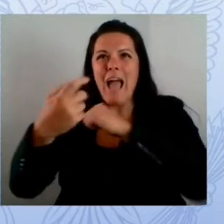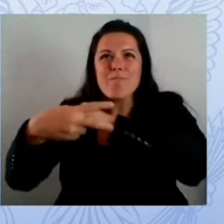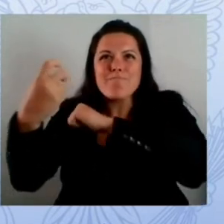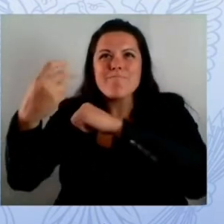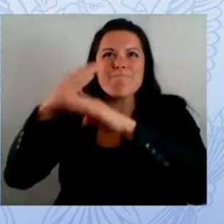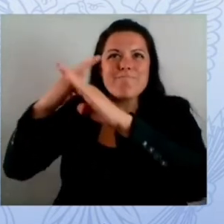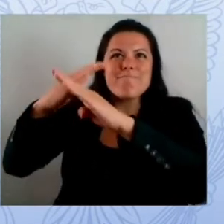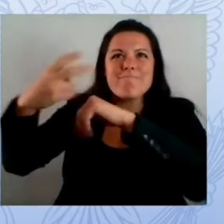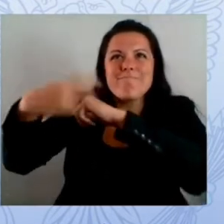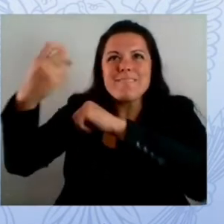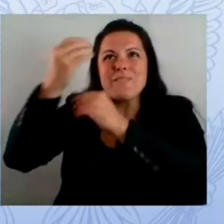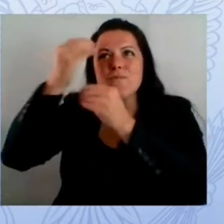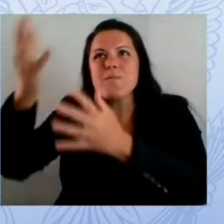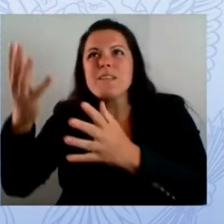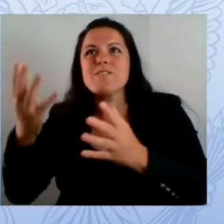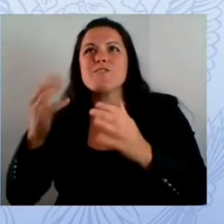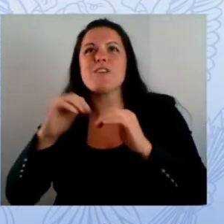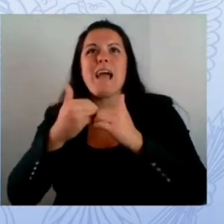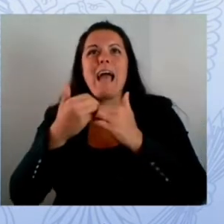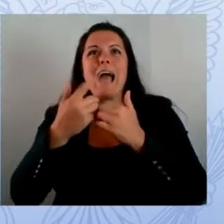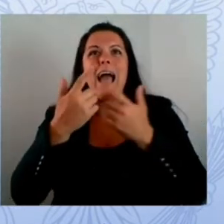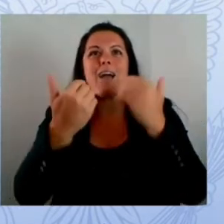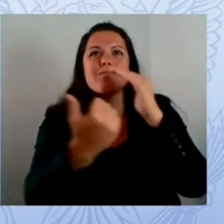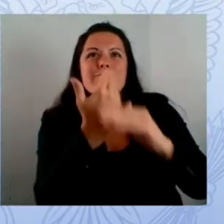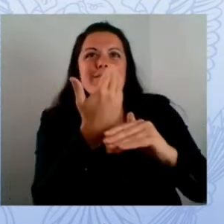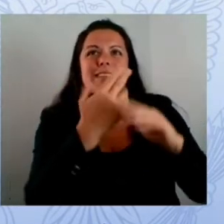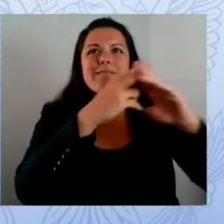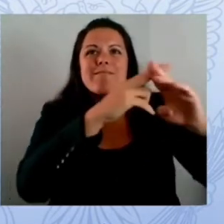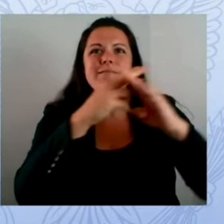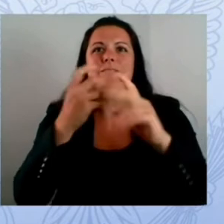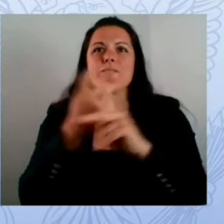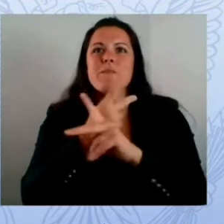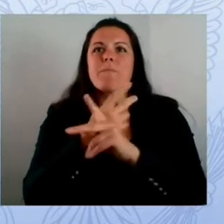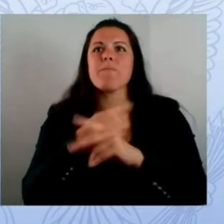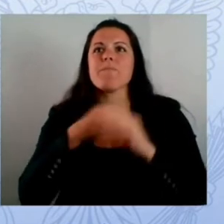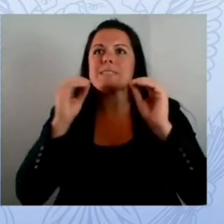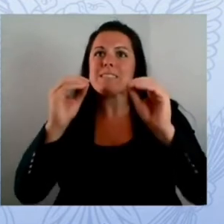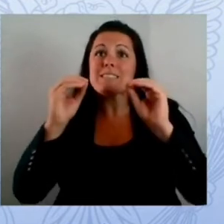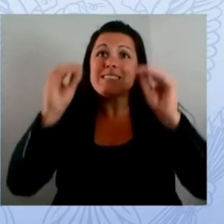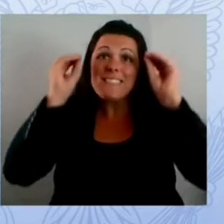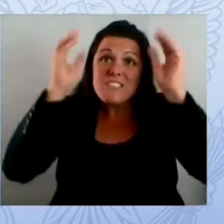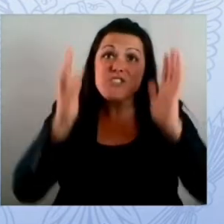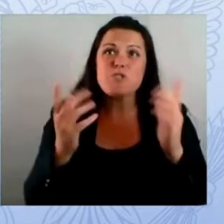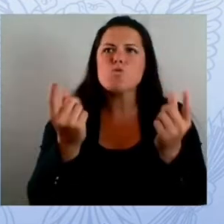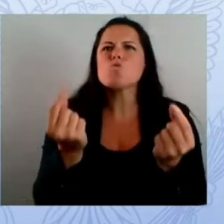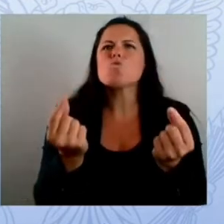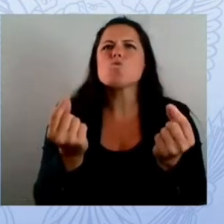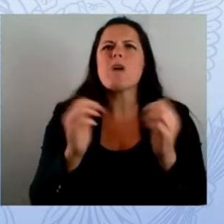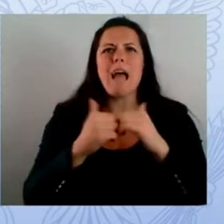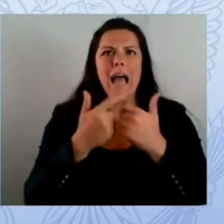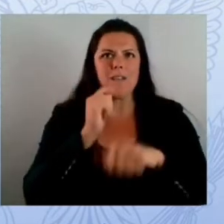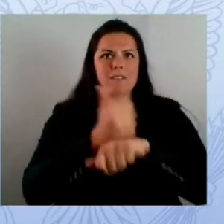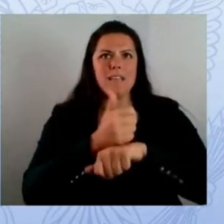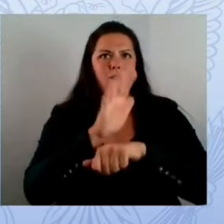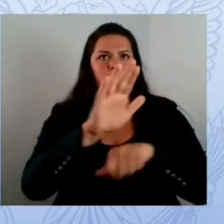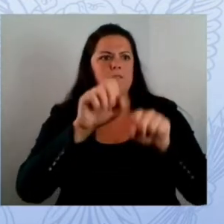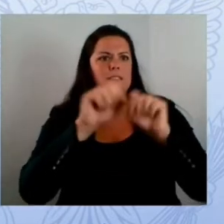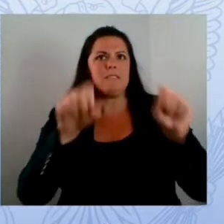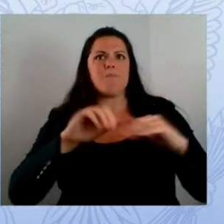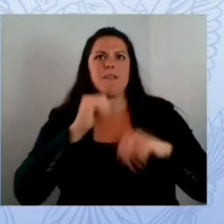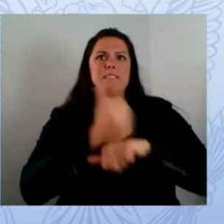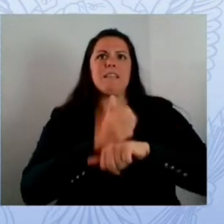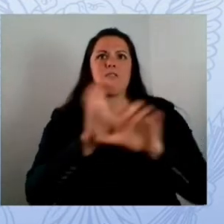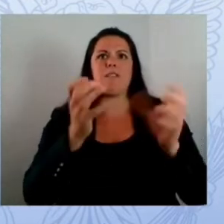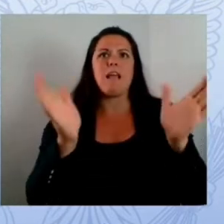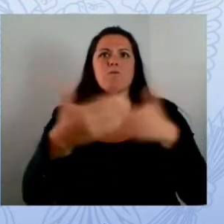they're selecting those links or clicking on or filling in information most recently we've partnered with k-12-6 doug's in the in the crowd here and i